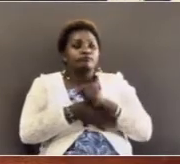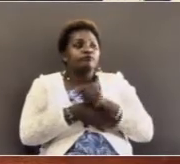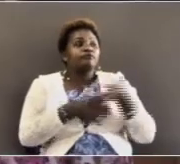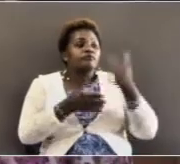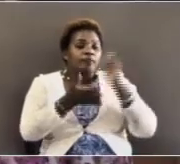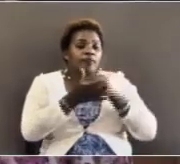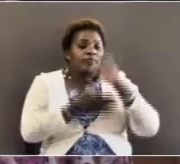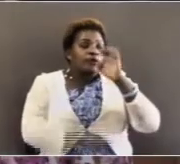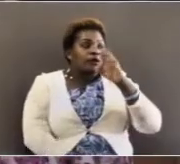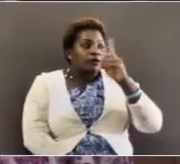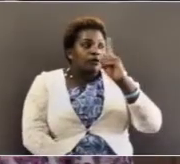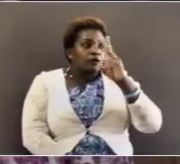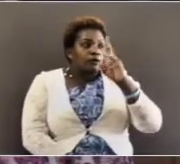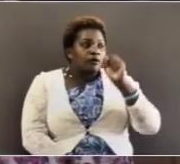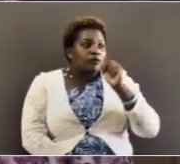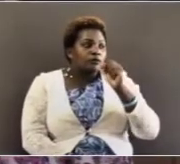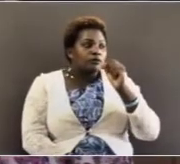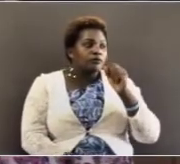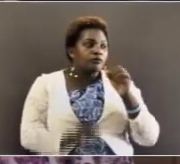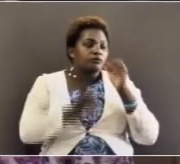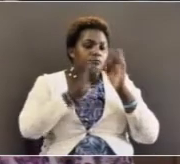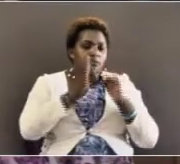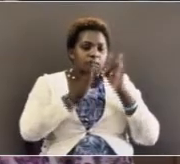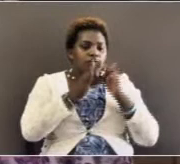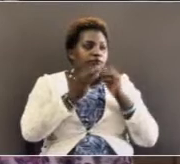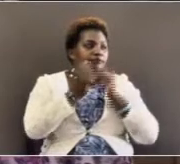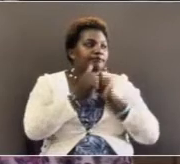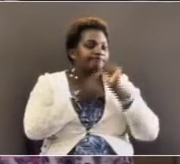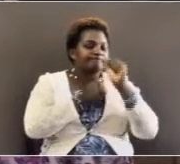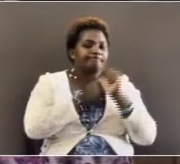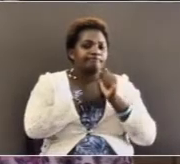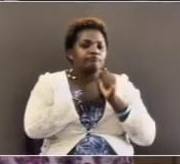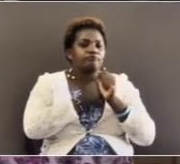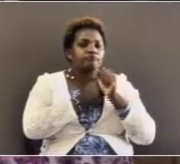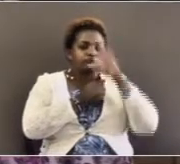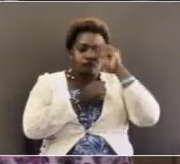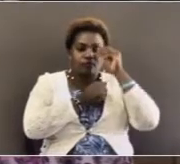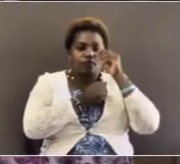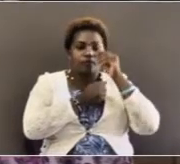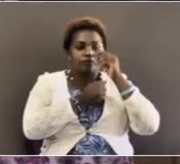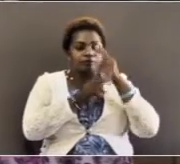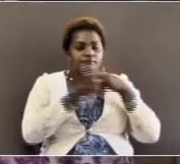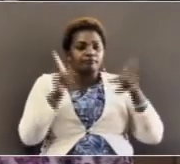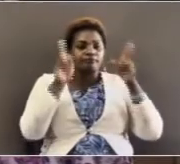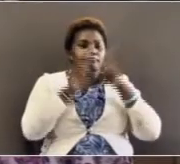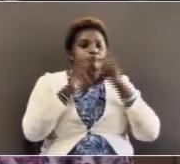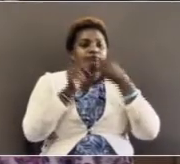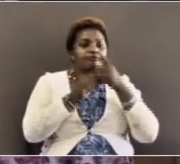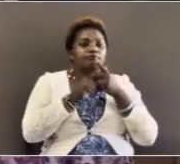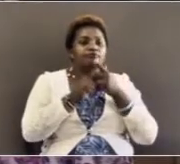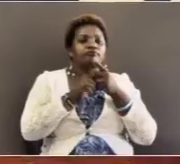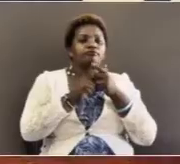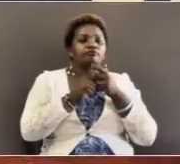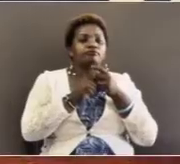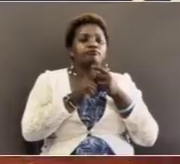Again, Exodus 3.15, Moses valuing the companionship of God said,